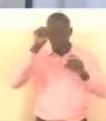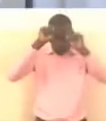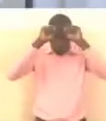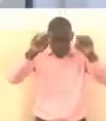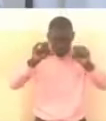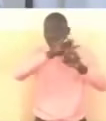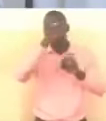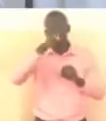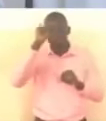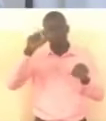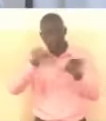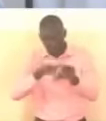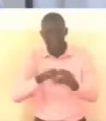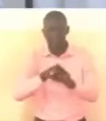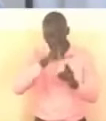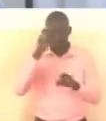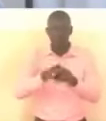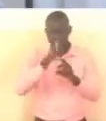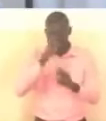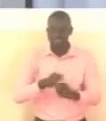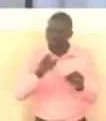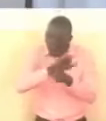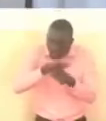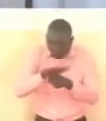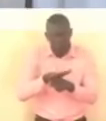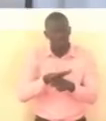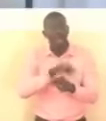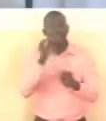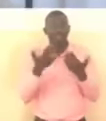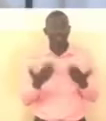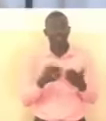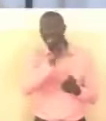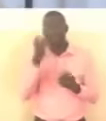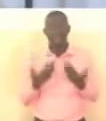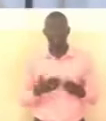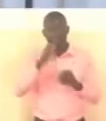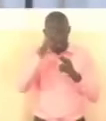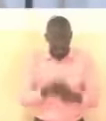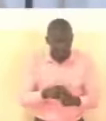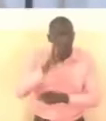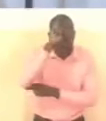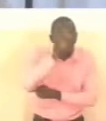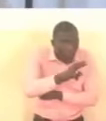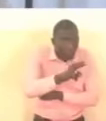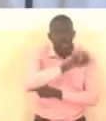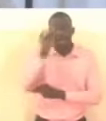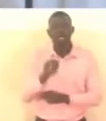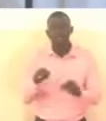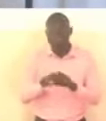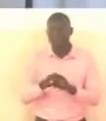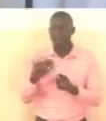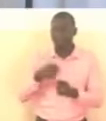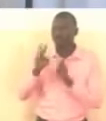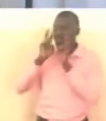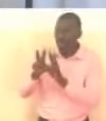servants work with dignity and are respected at home and honored